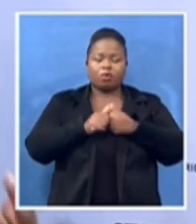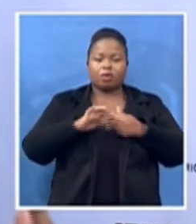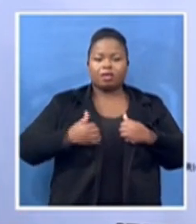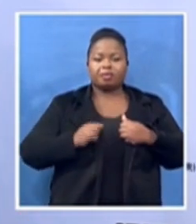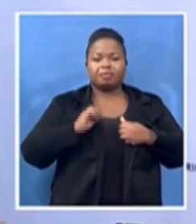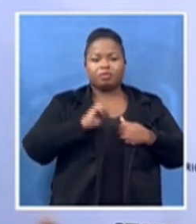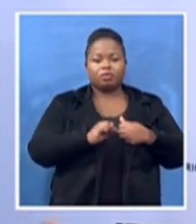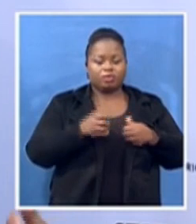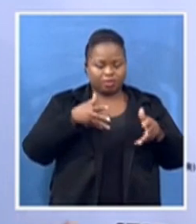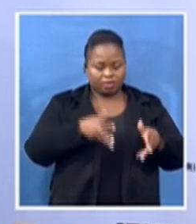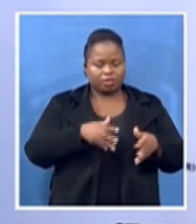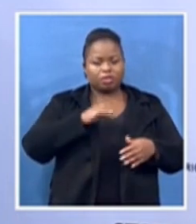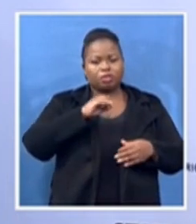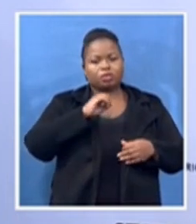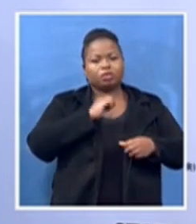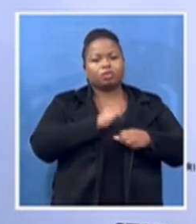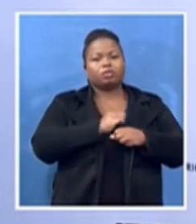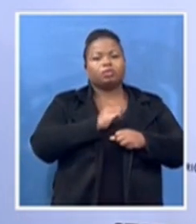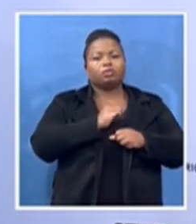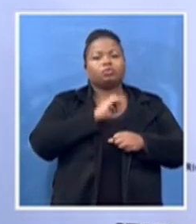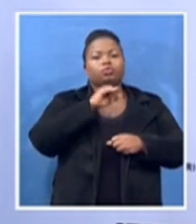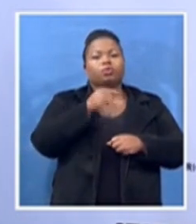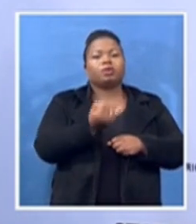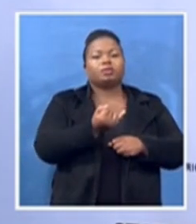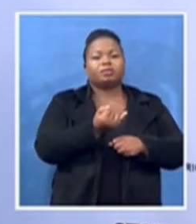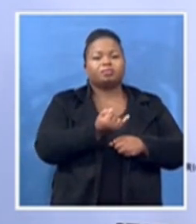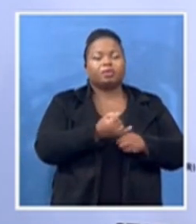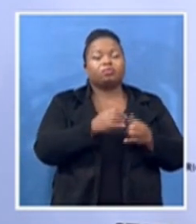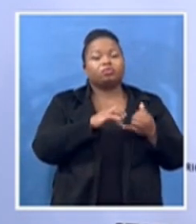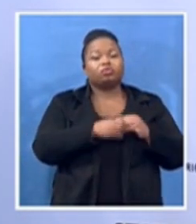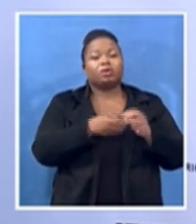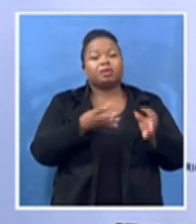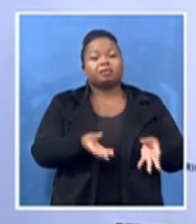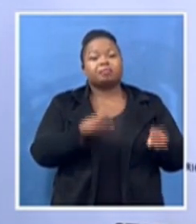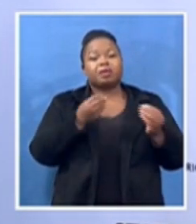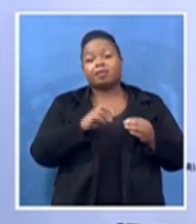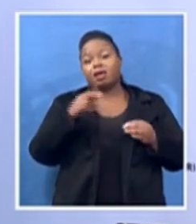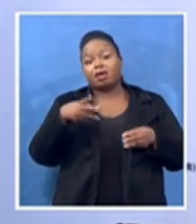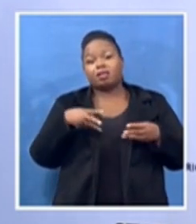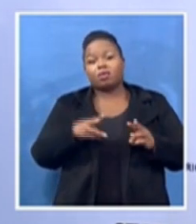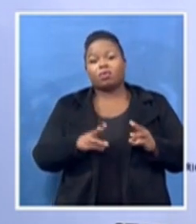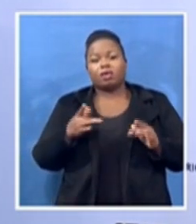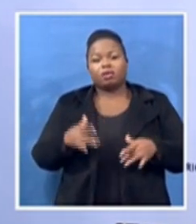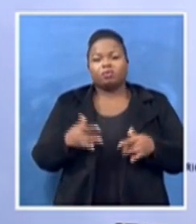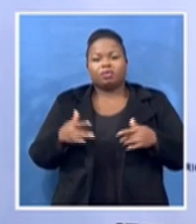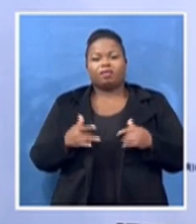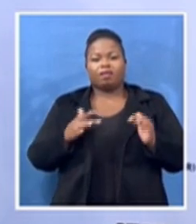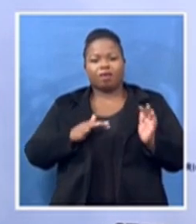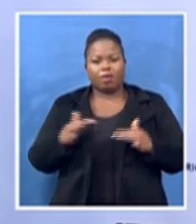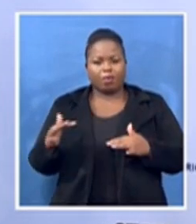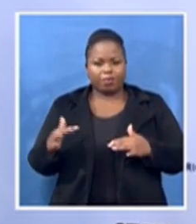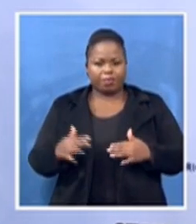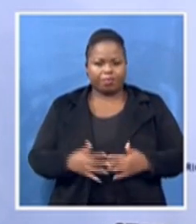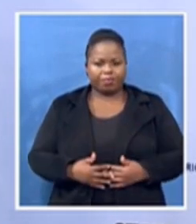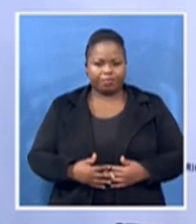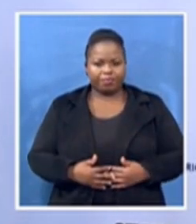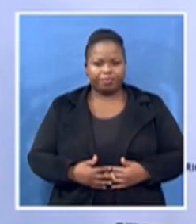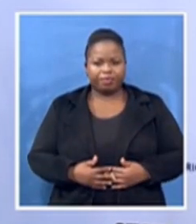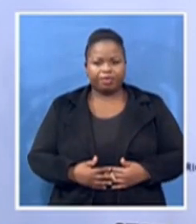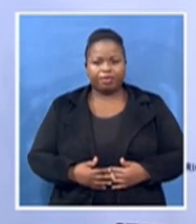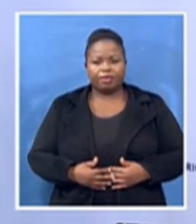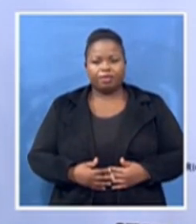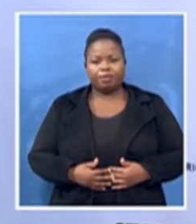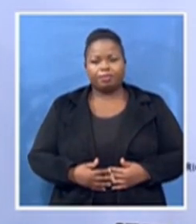find ways of survival. And we hear about Mawotetung